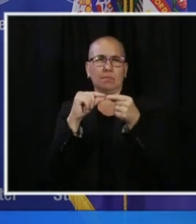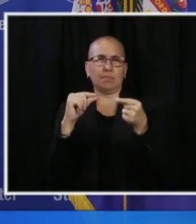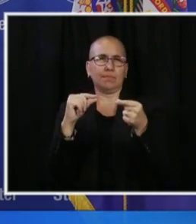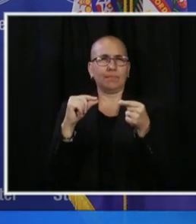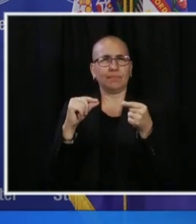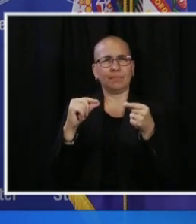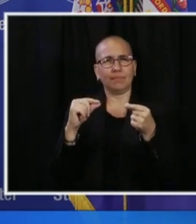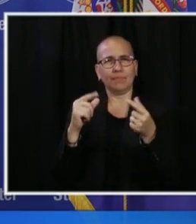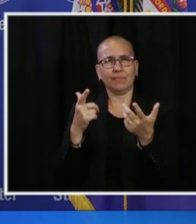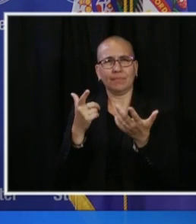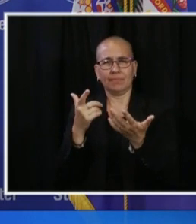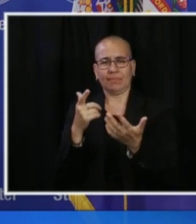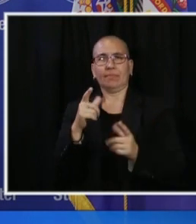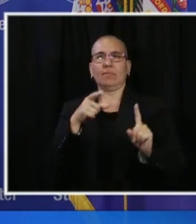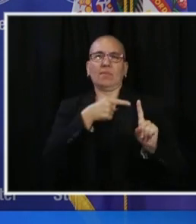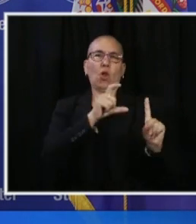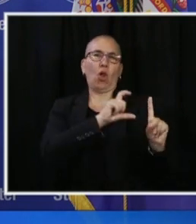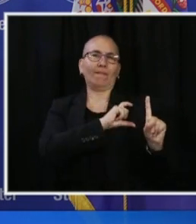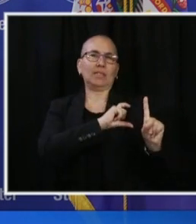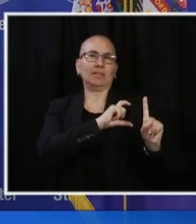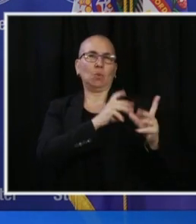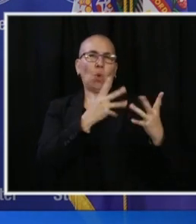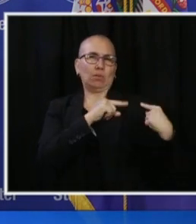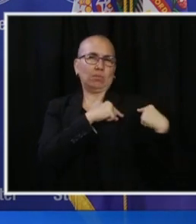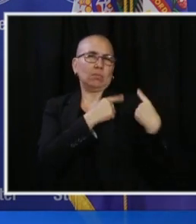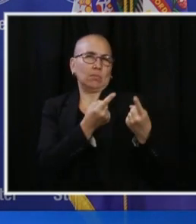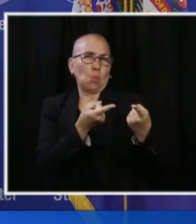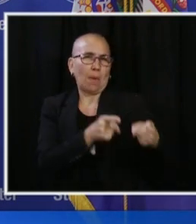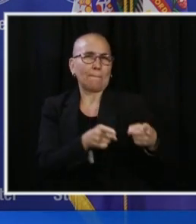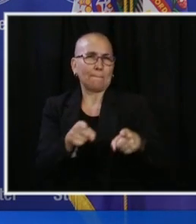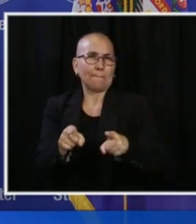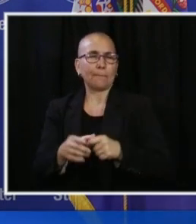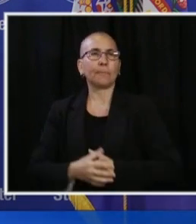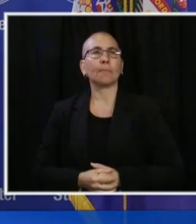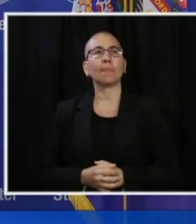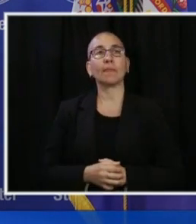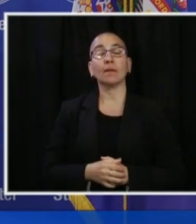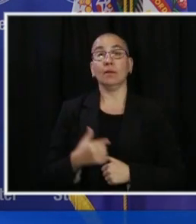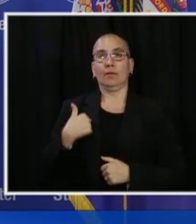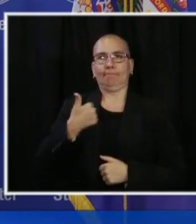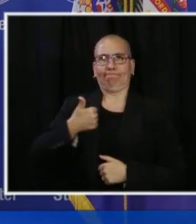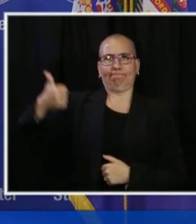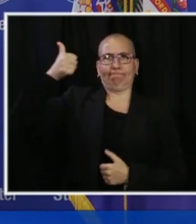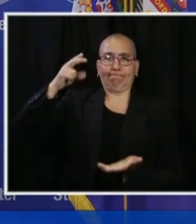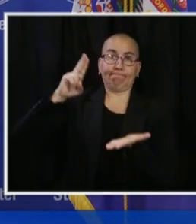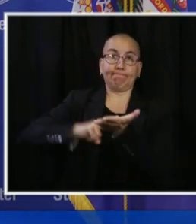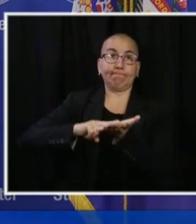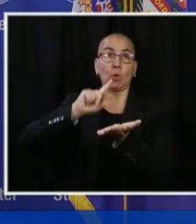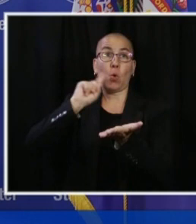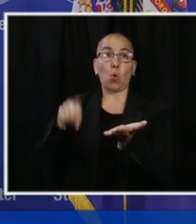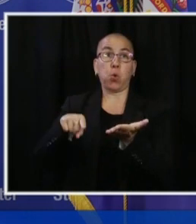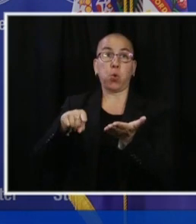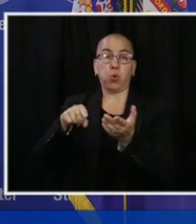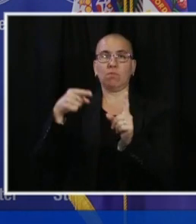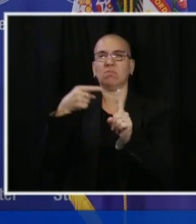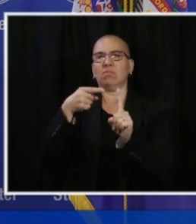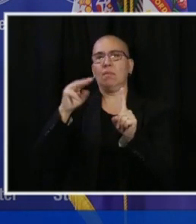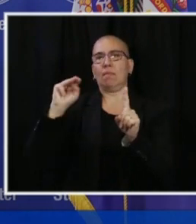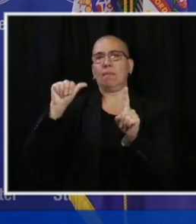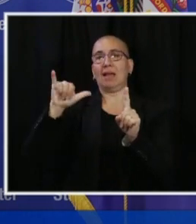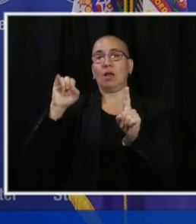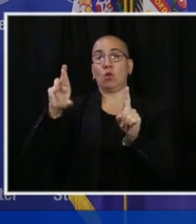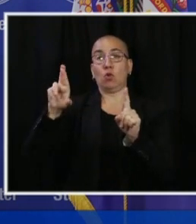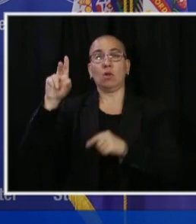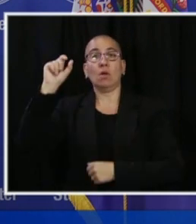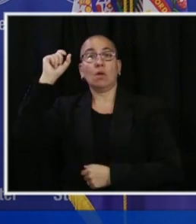law enforcement and on the streets. I signed an executive order in consultation and leadership with the mayors of Minneapolis and St. Paul. We